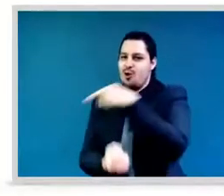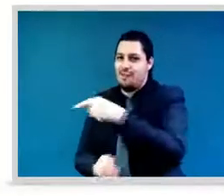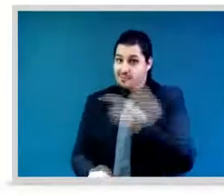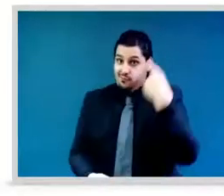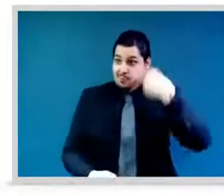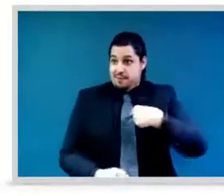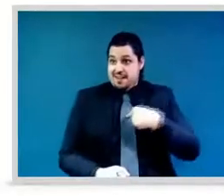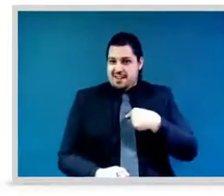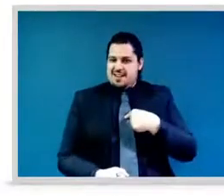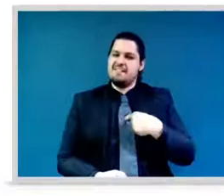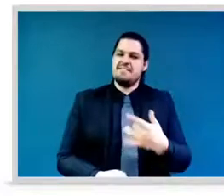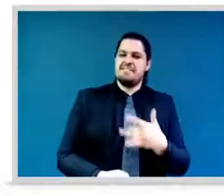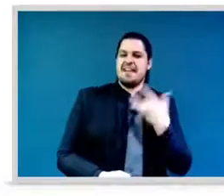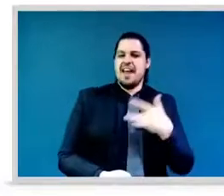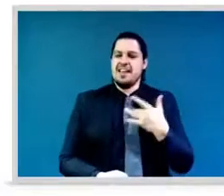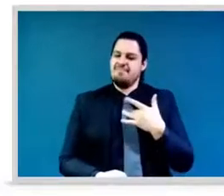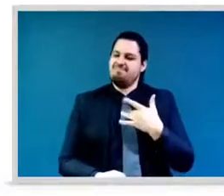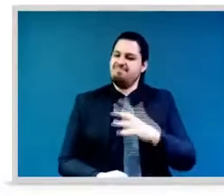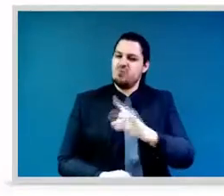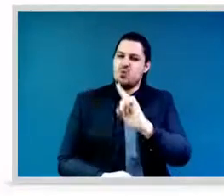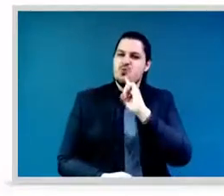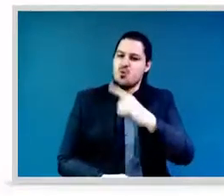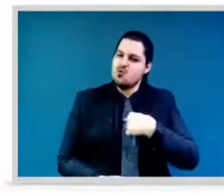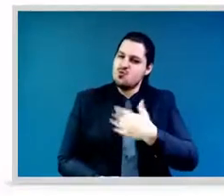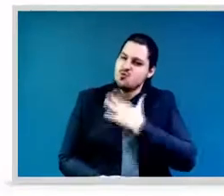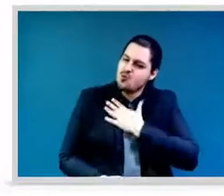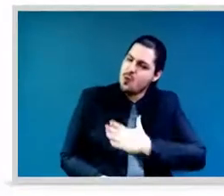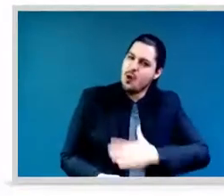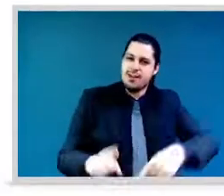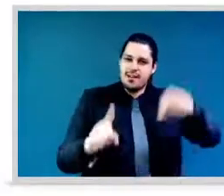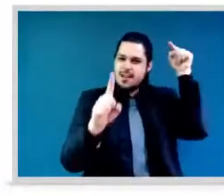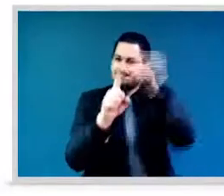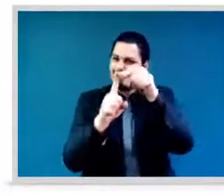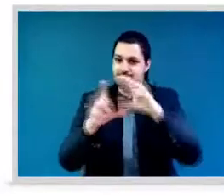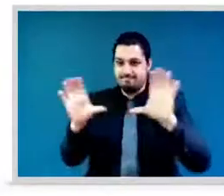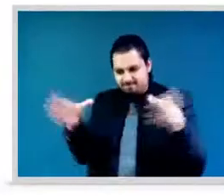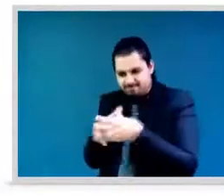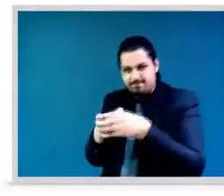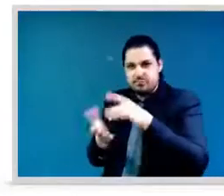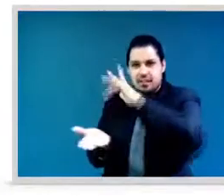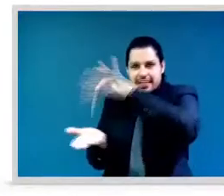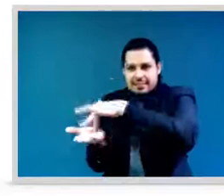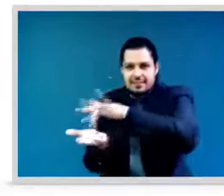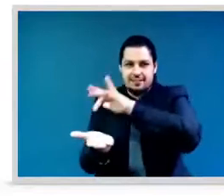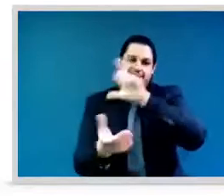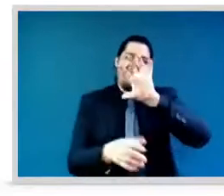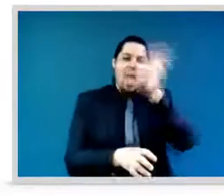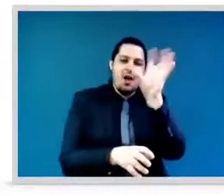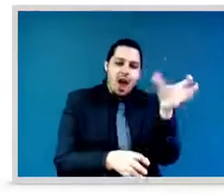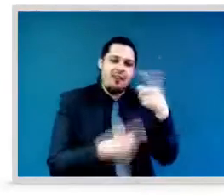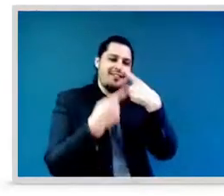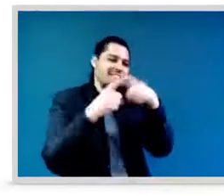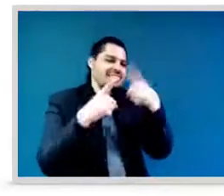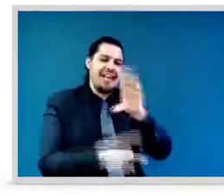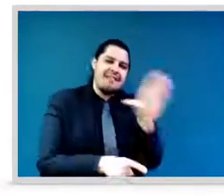looking into an alliance internationally, locally, you know, between women and young people